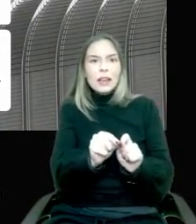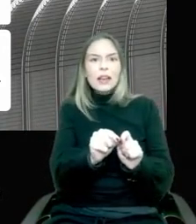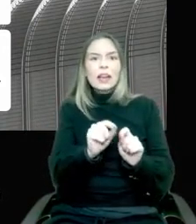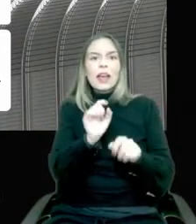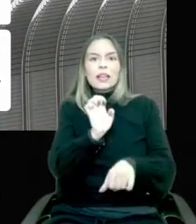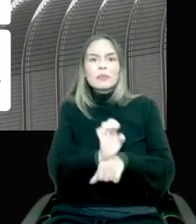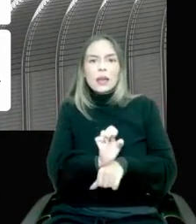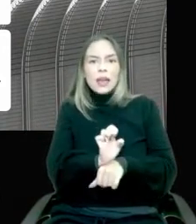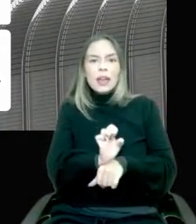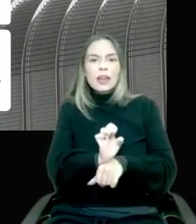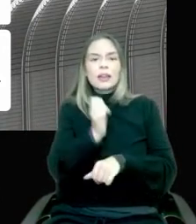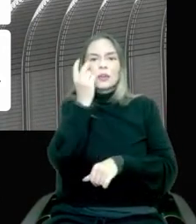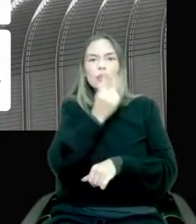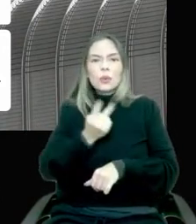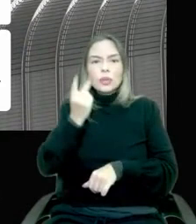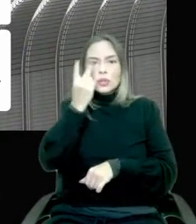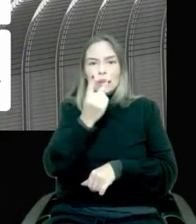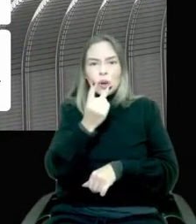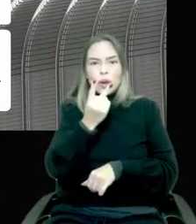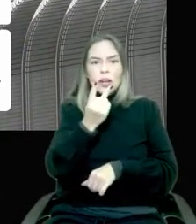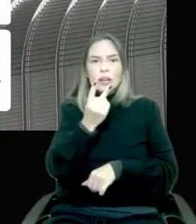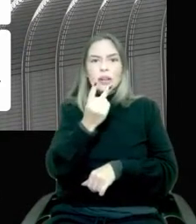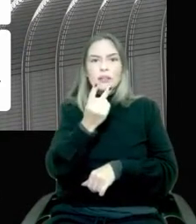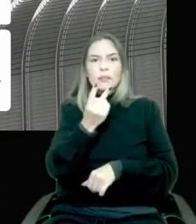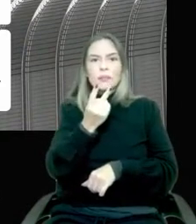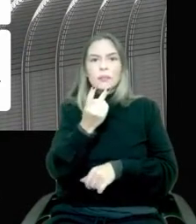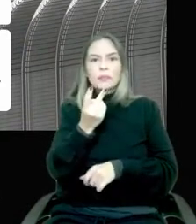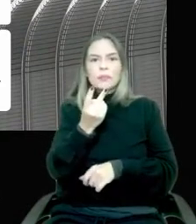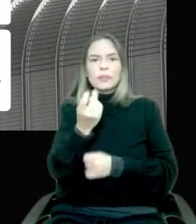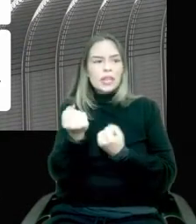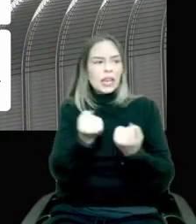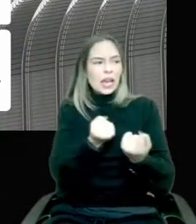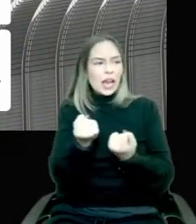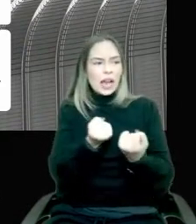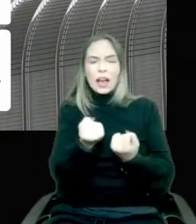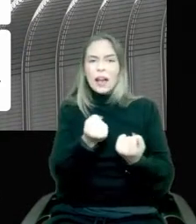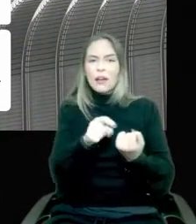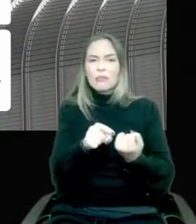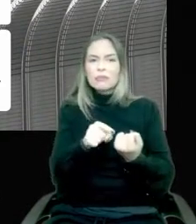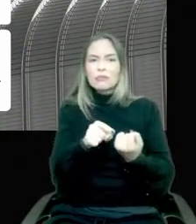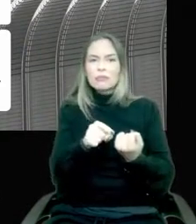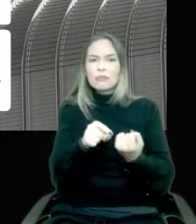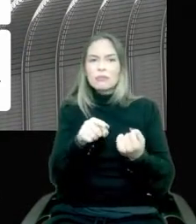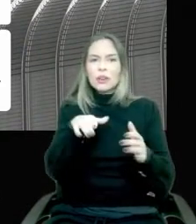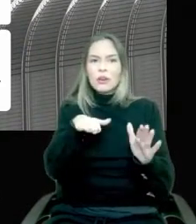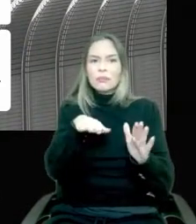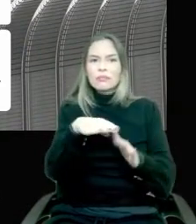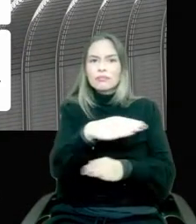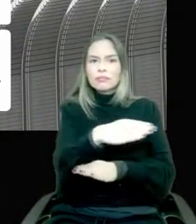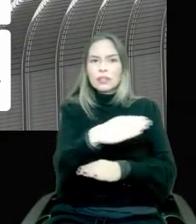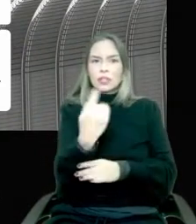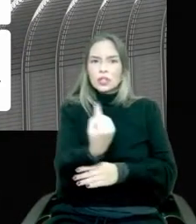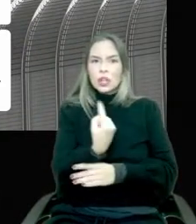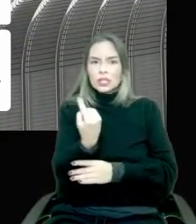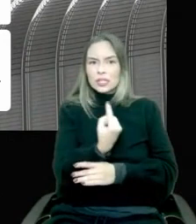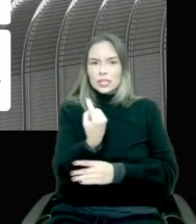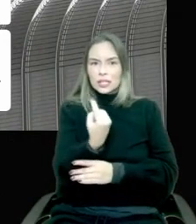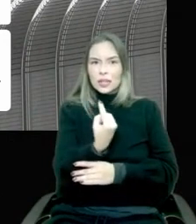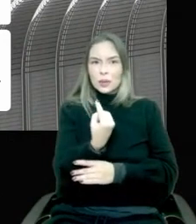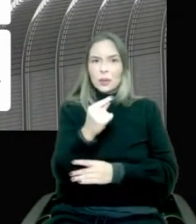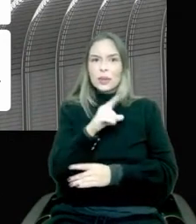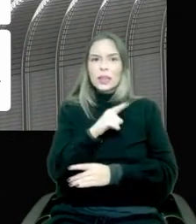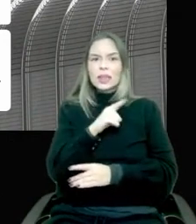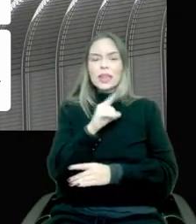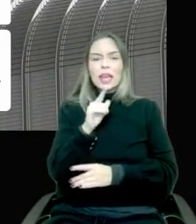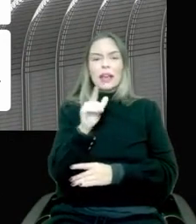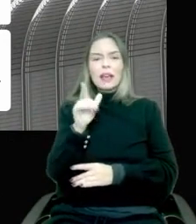The car brings it to the cell. The car reminds you exactly when you need to go. So some of this is the vision thing that you have to think about.